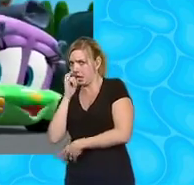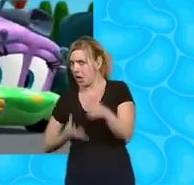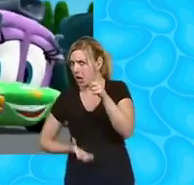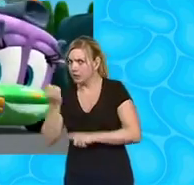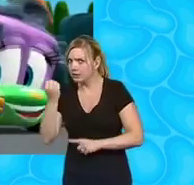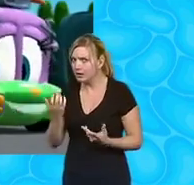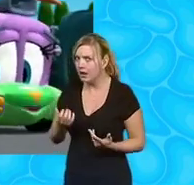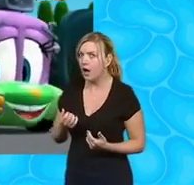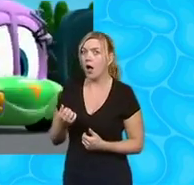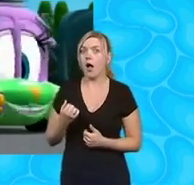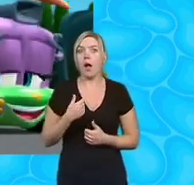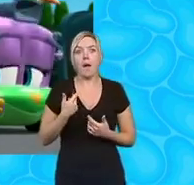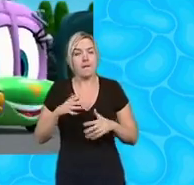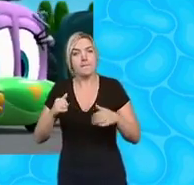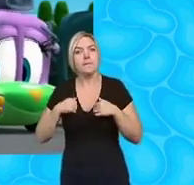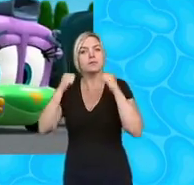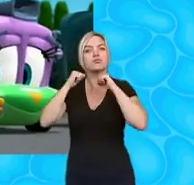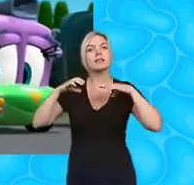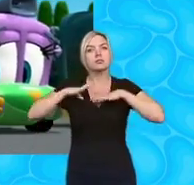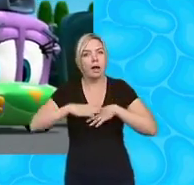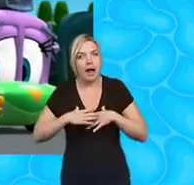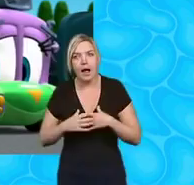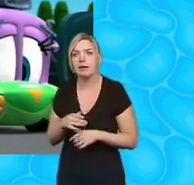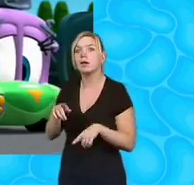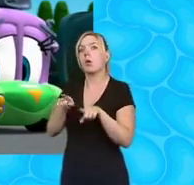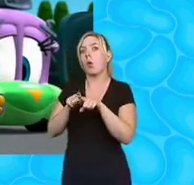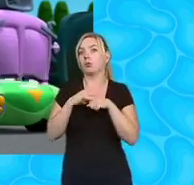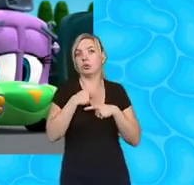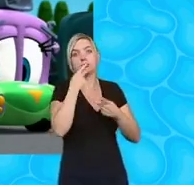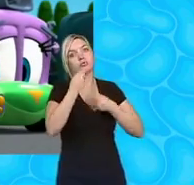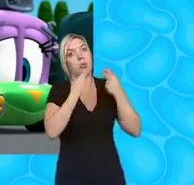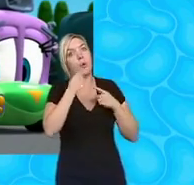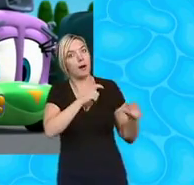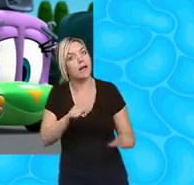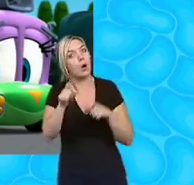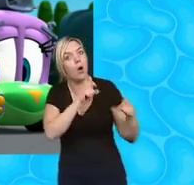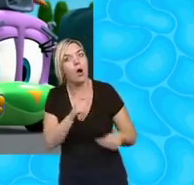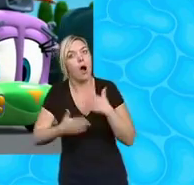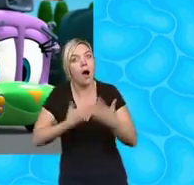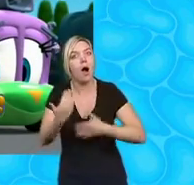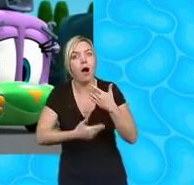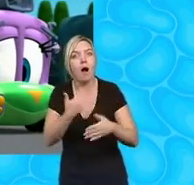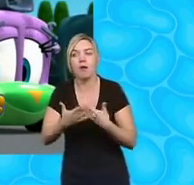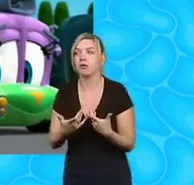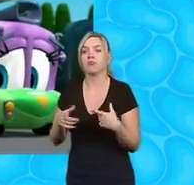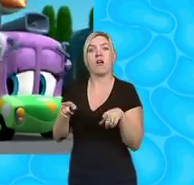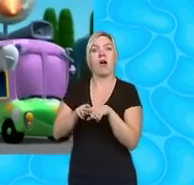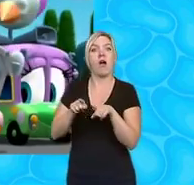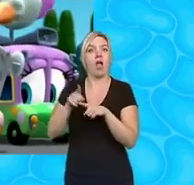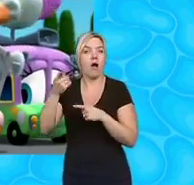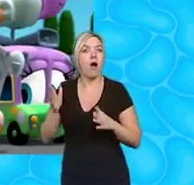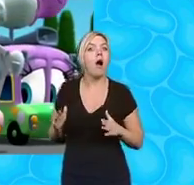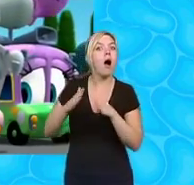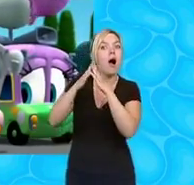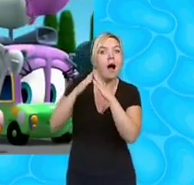well it helped that we took a stretch break and we sang a song to keep us going and just like Sir Edmund Hagia